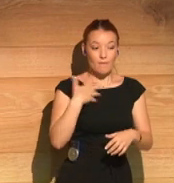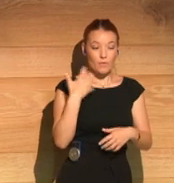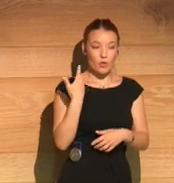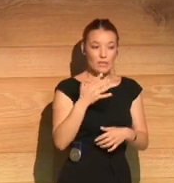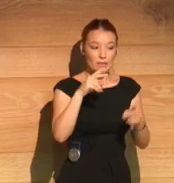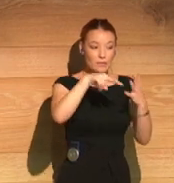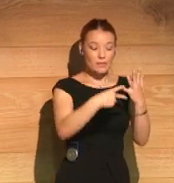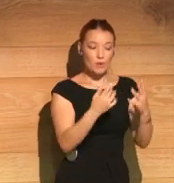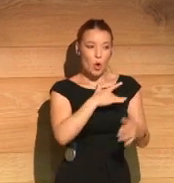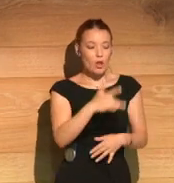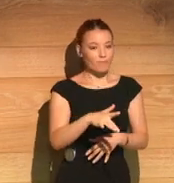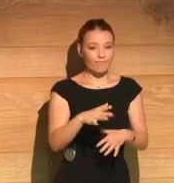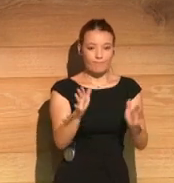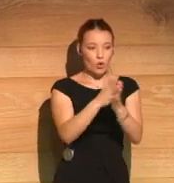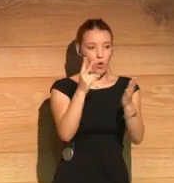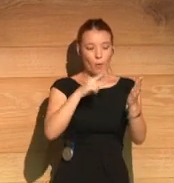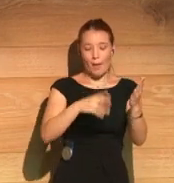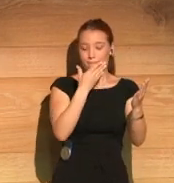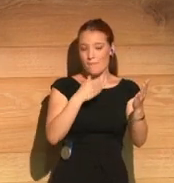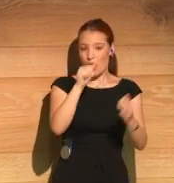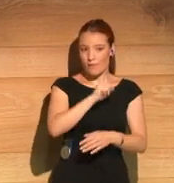Hearts and Visible Furies is a wonderful novel.